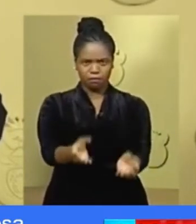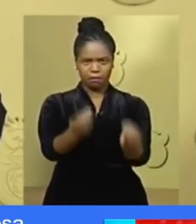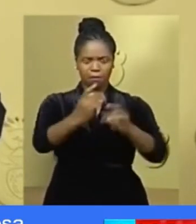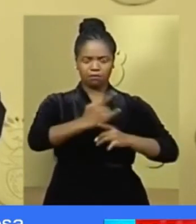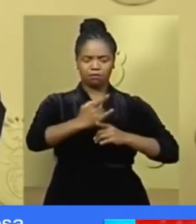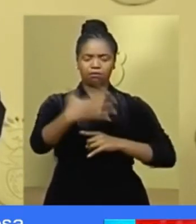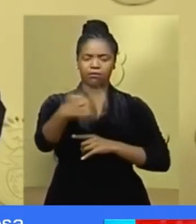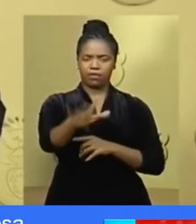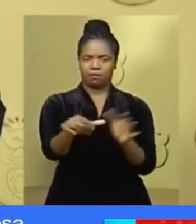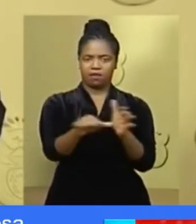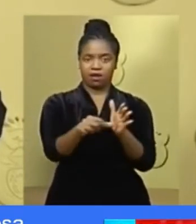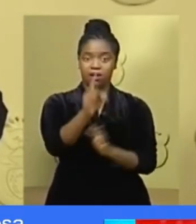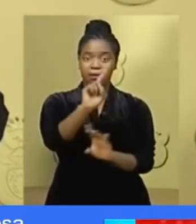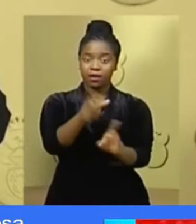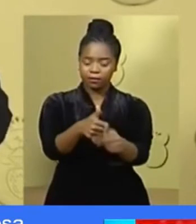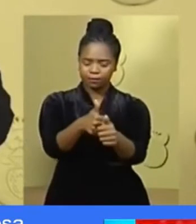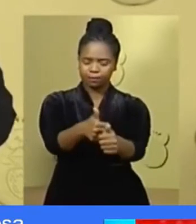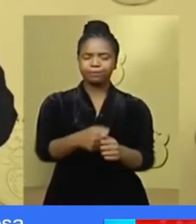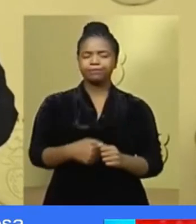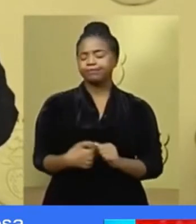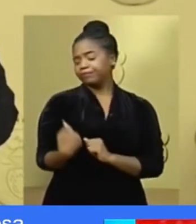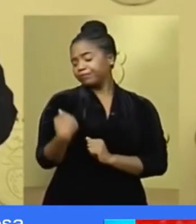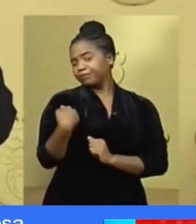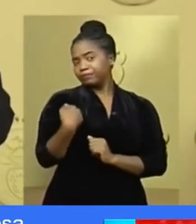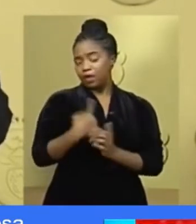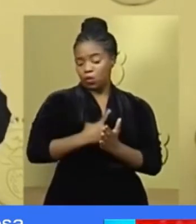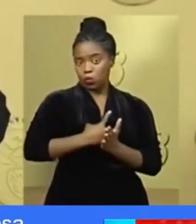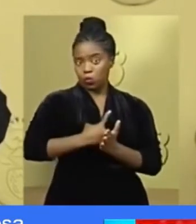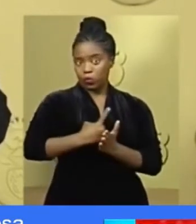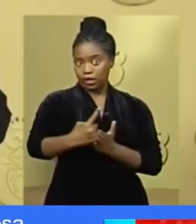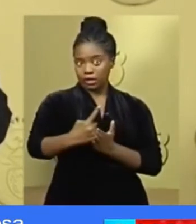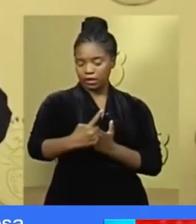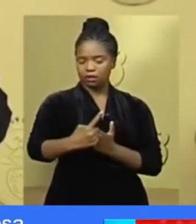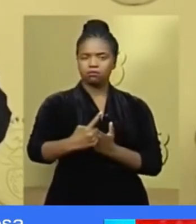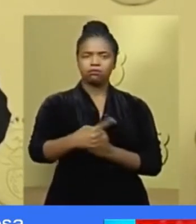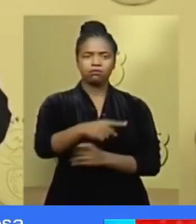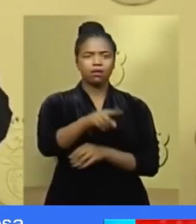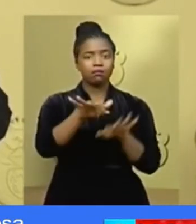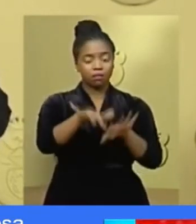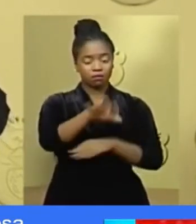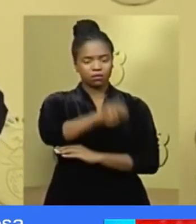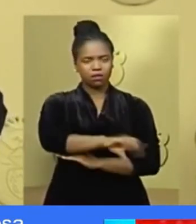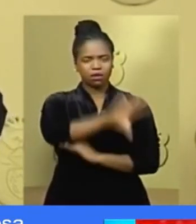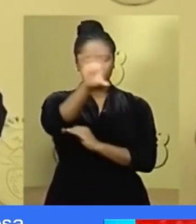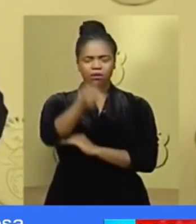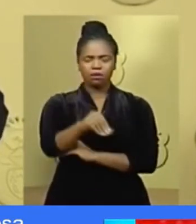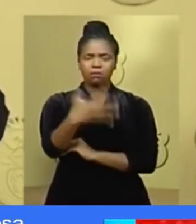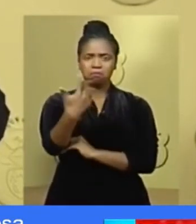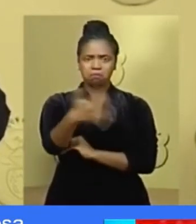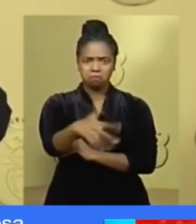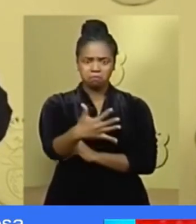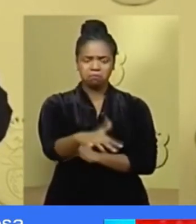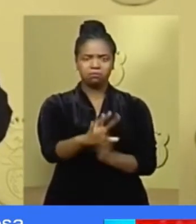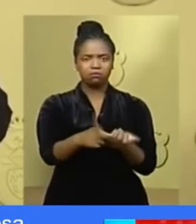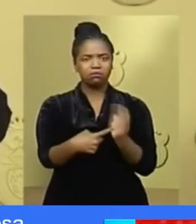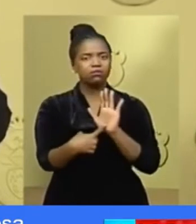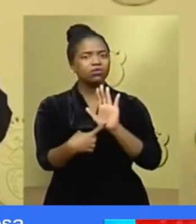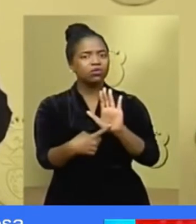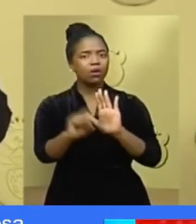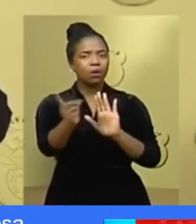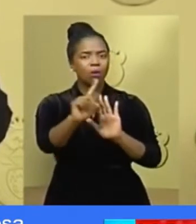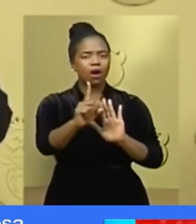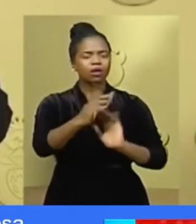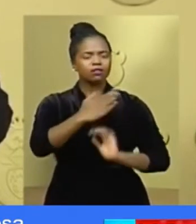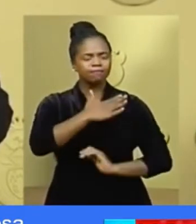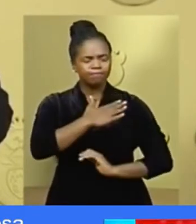disaster. Over the past week, South Africans have demonstrated their determination, their